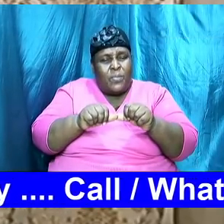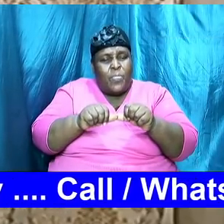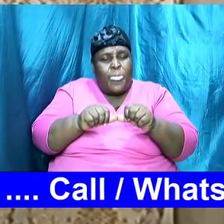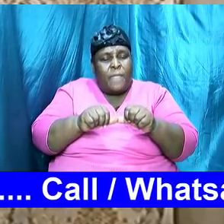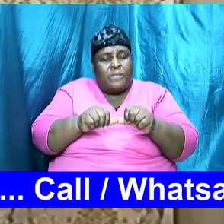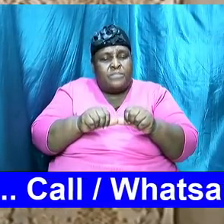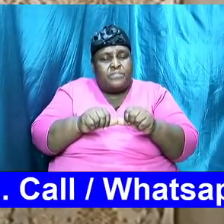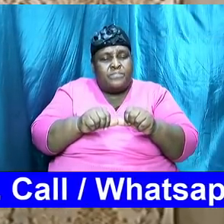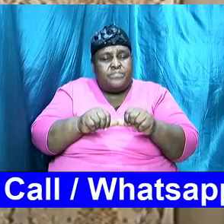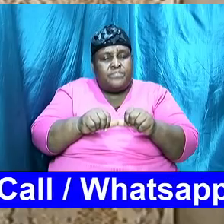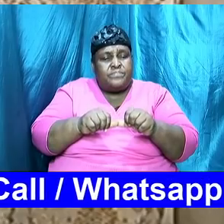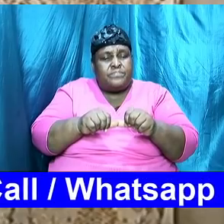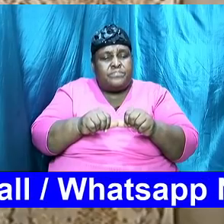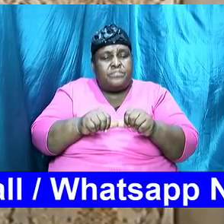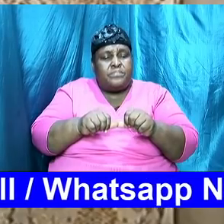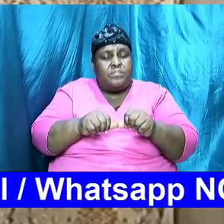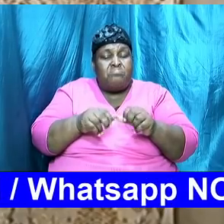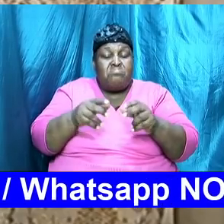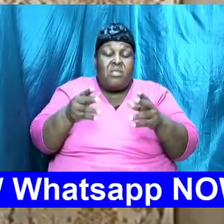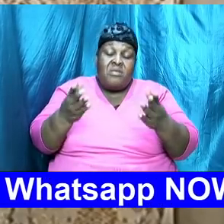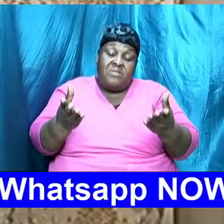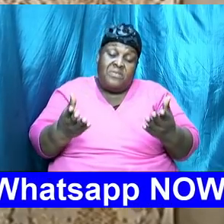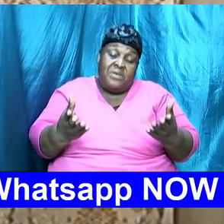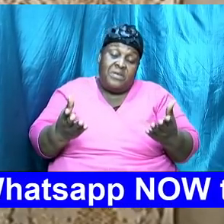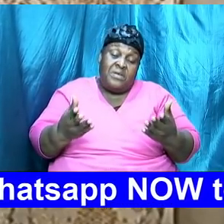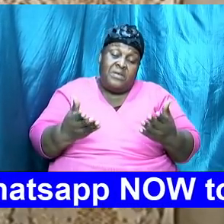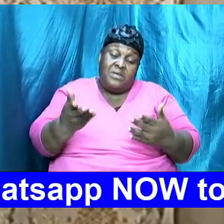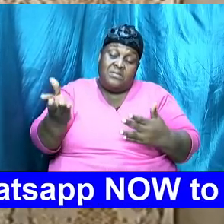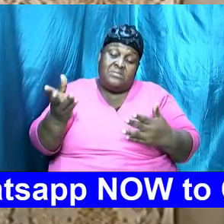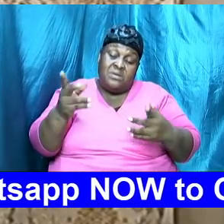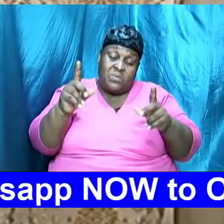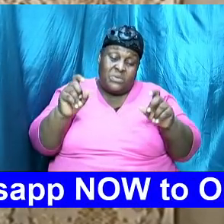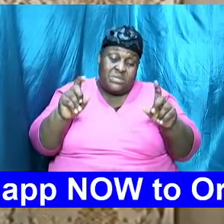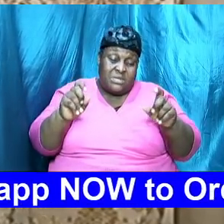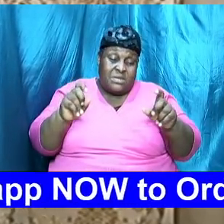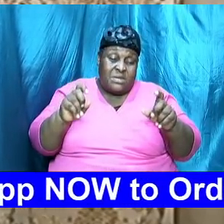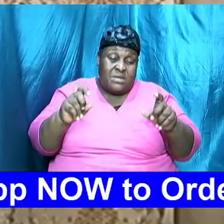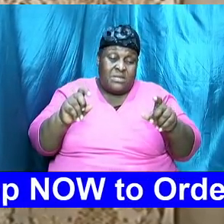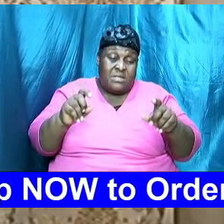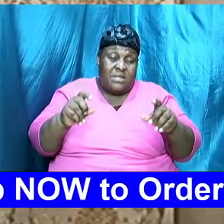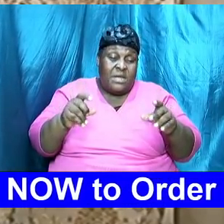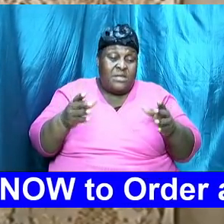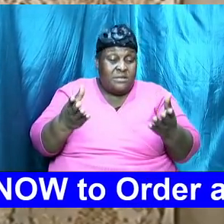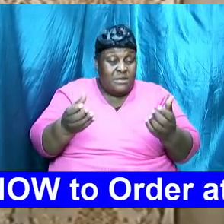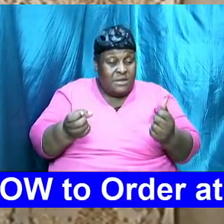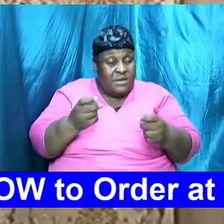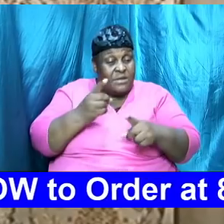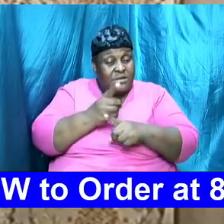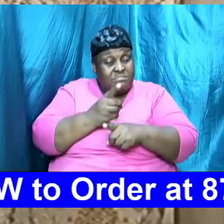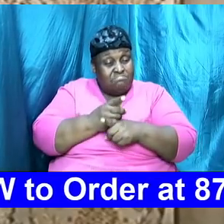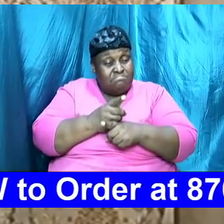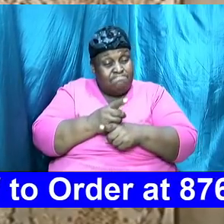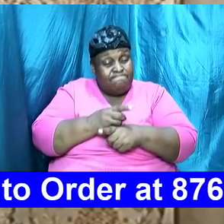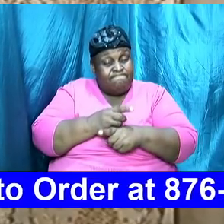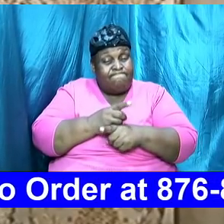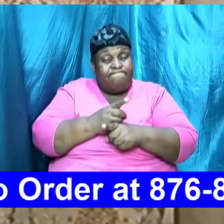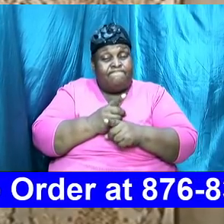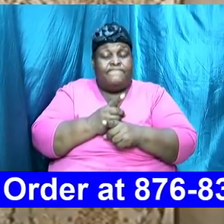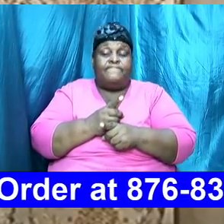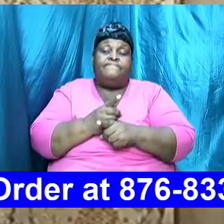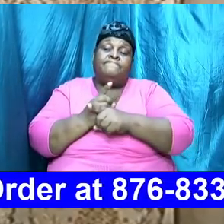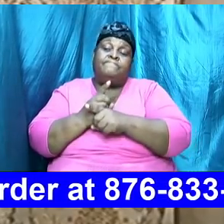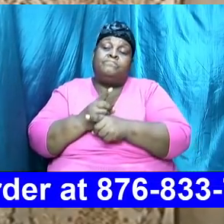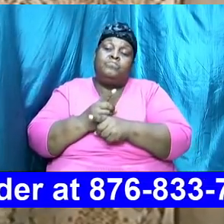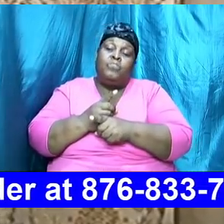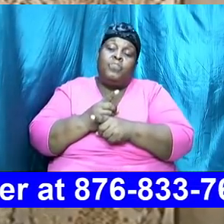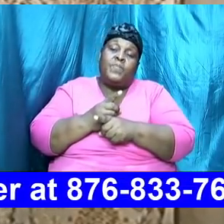demand answers but the answers are right there and I've often said it and it might seem like a little cliche something that we just